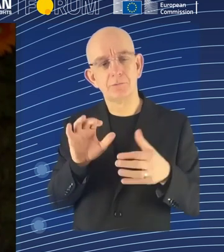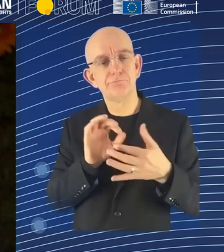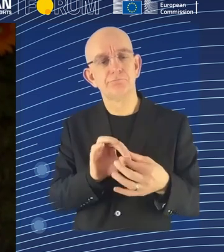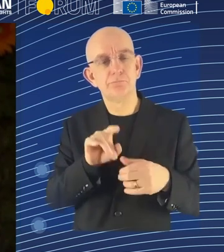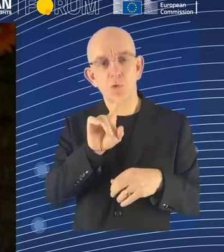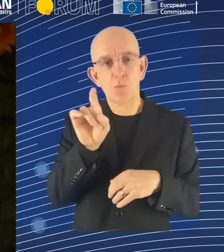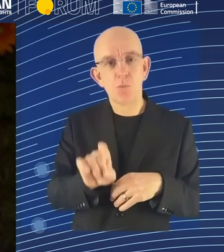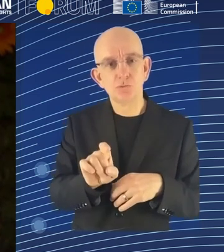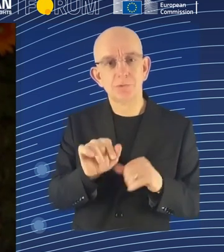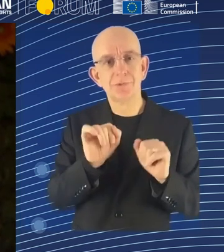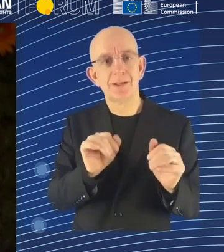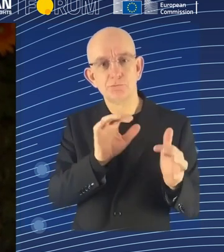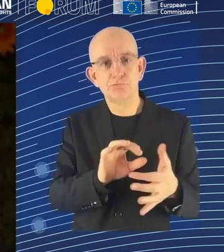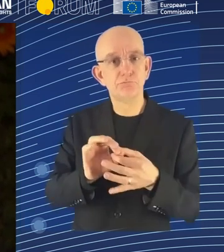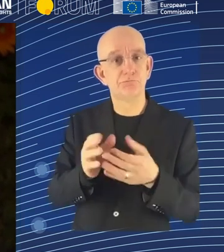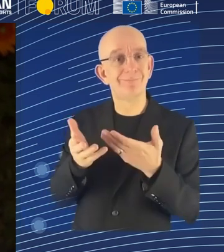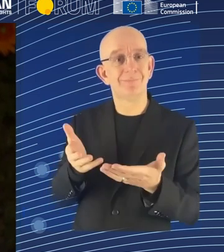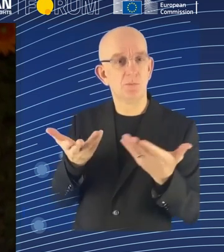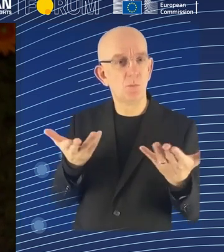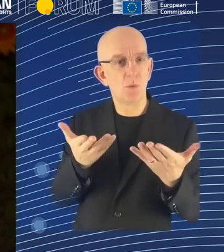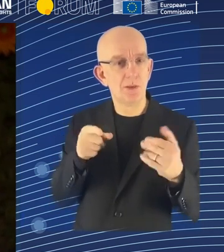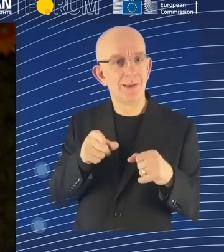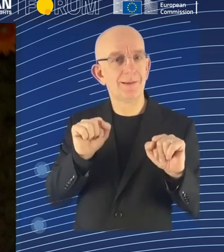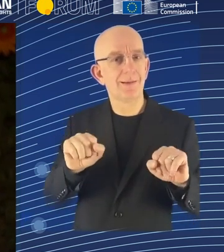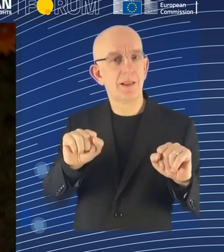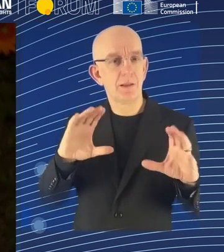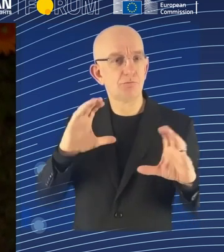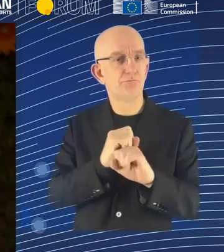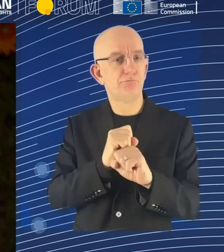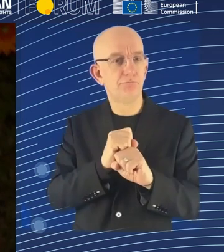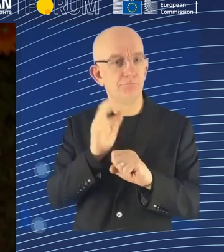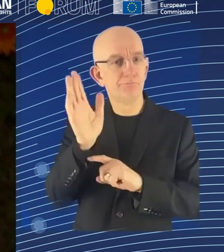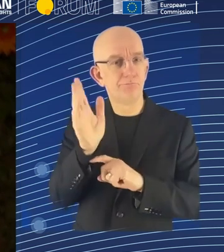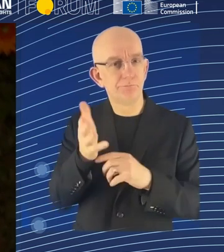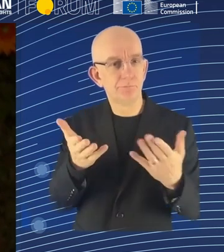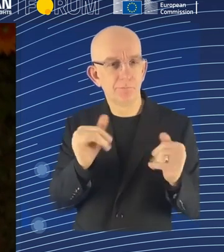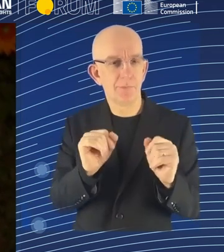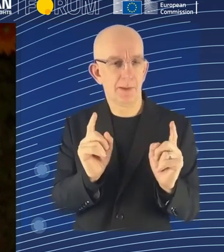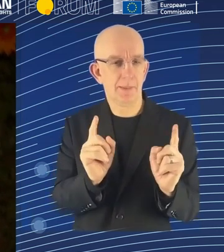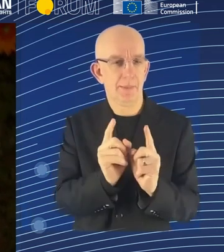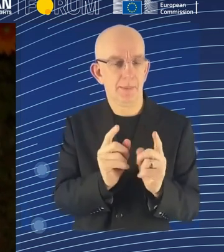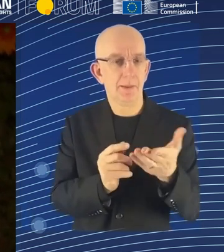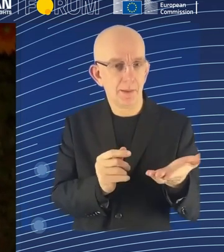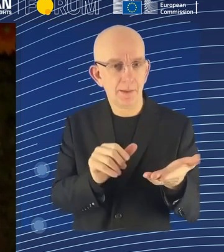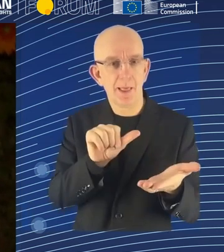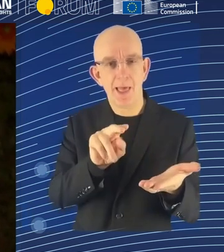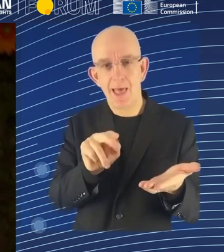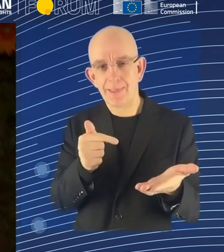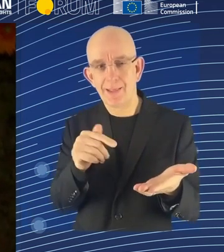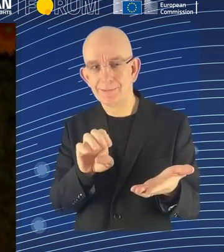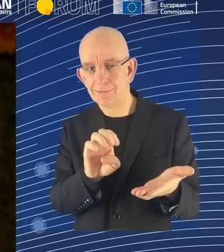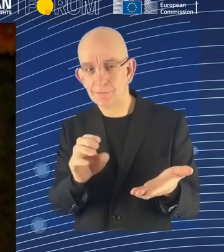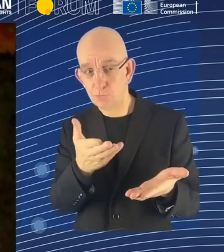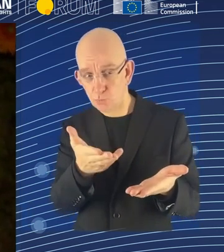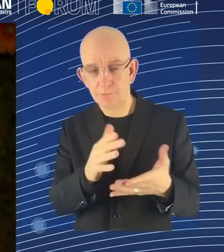California that is now being adopted in other states, at least in bill form. This question of liability of the